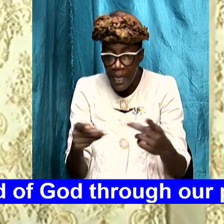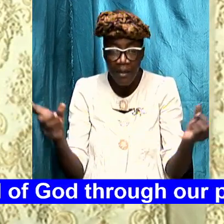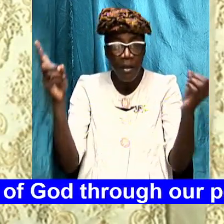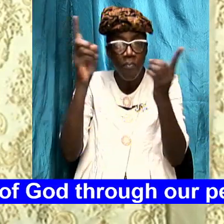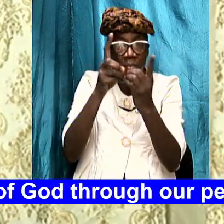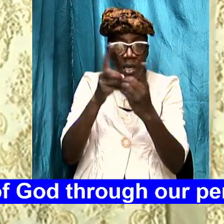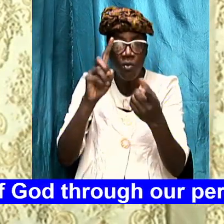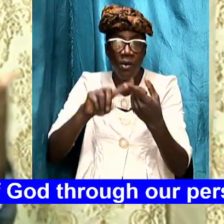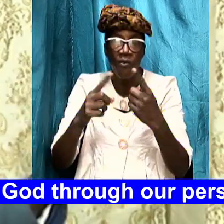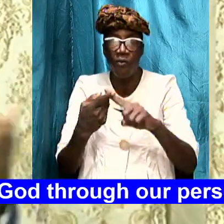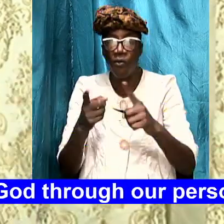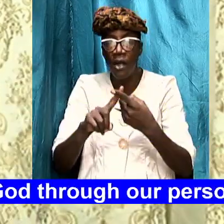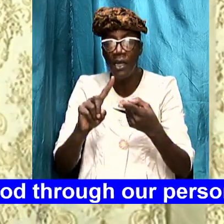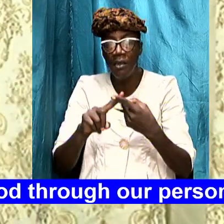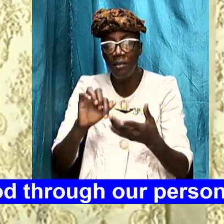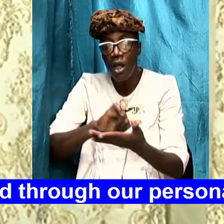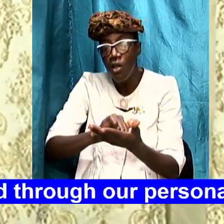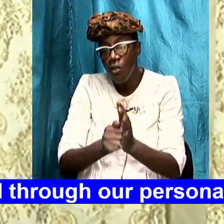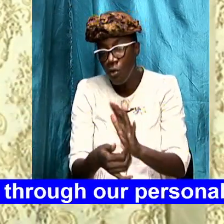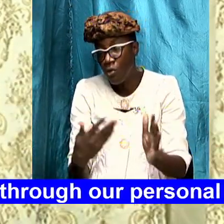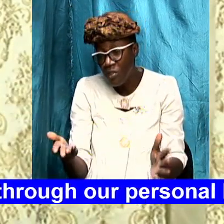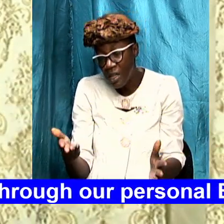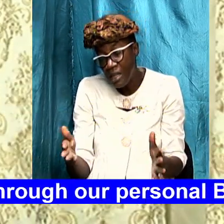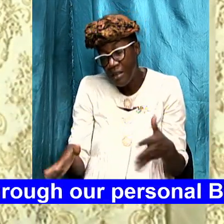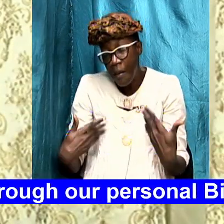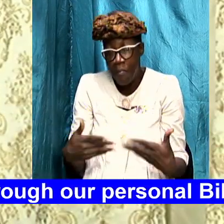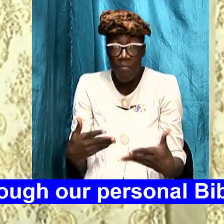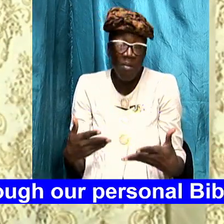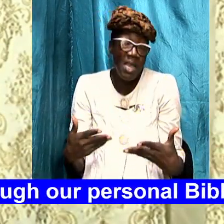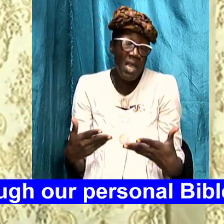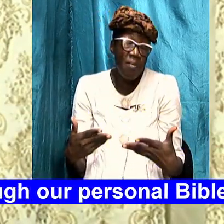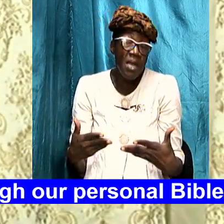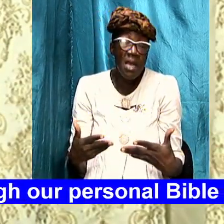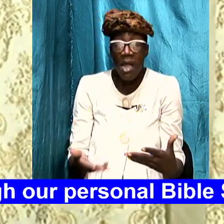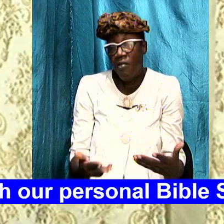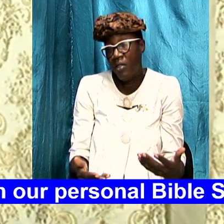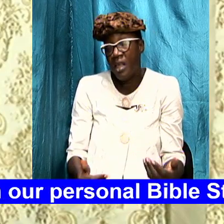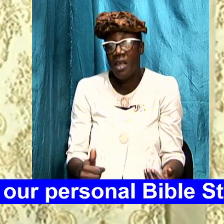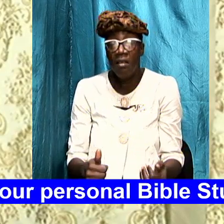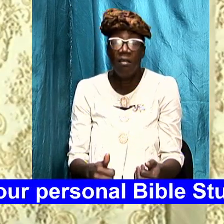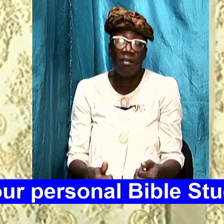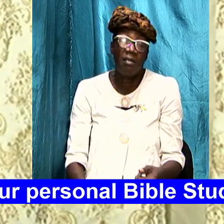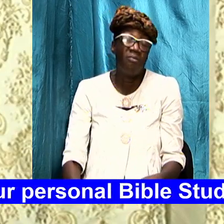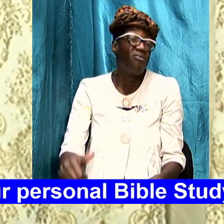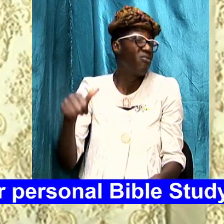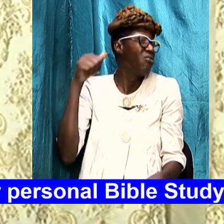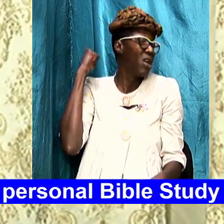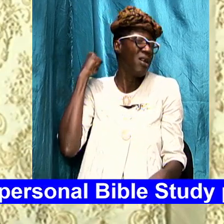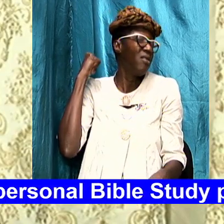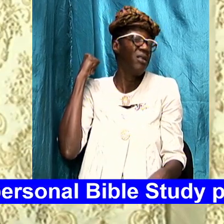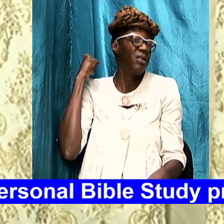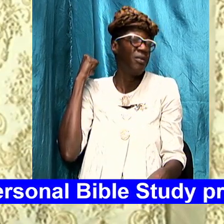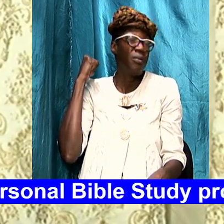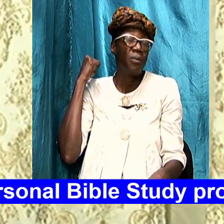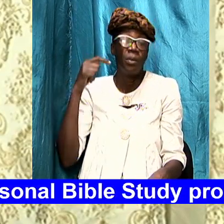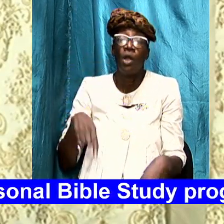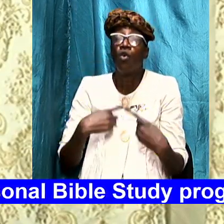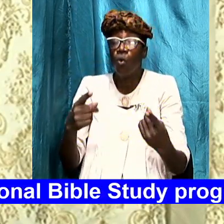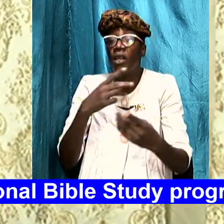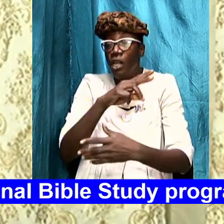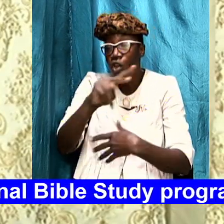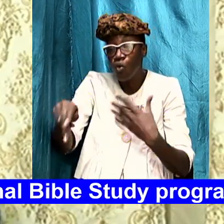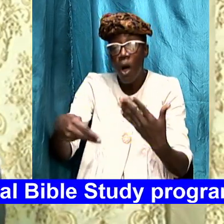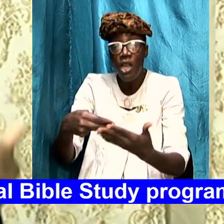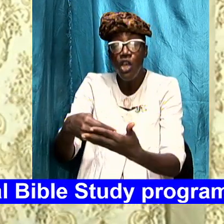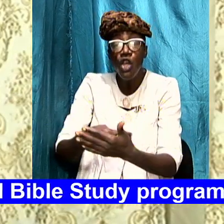those are things they say might become things of the past it's emerging into a new world and